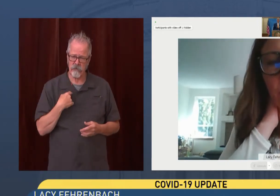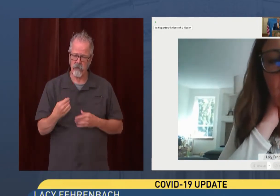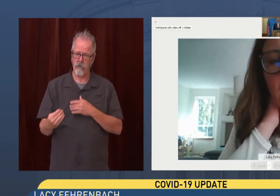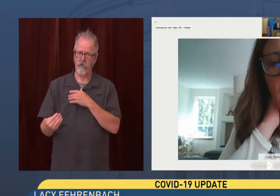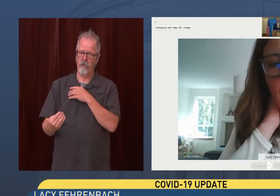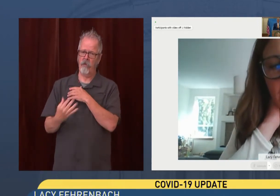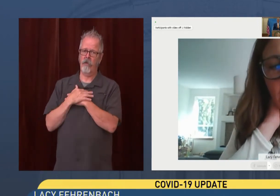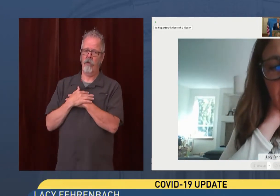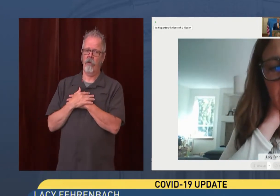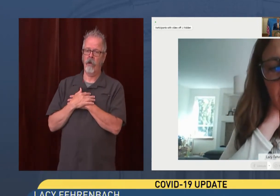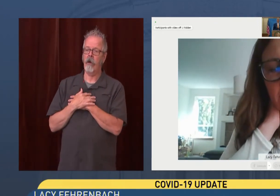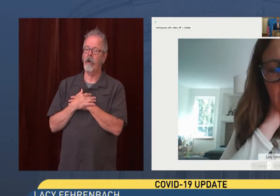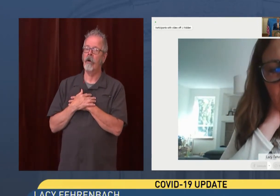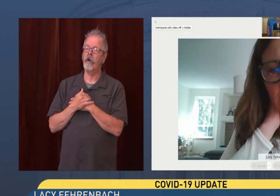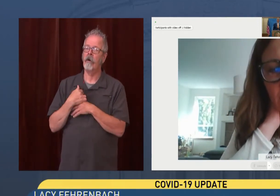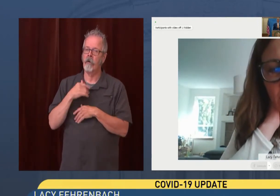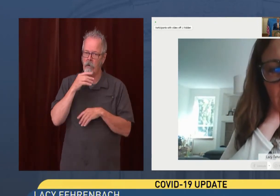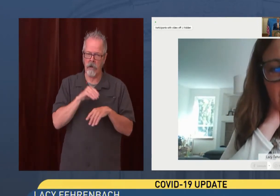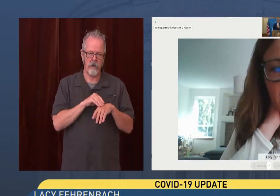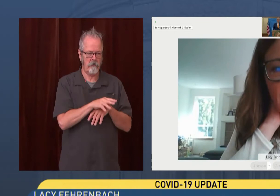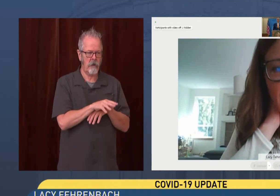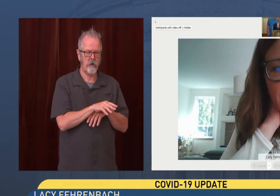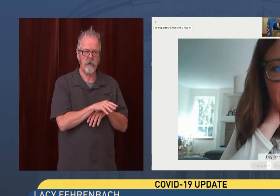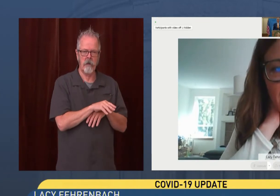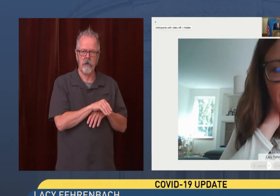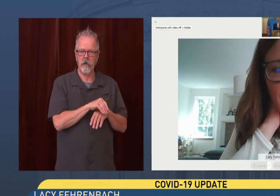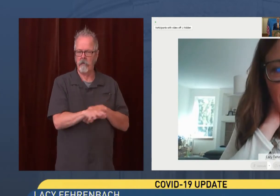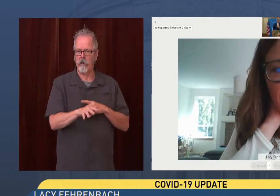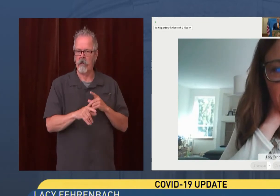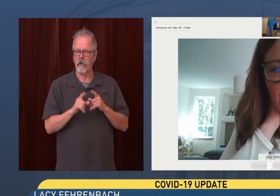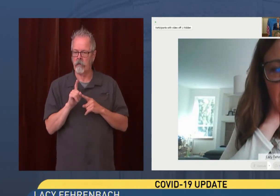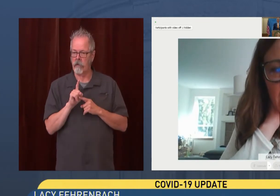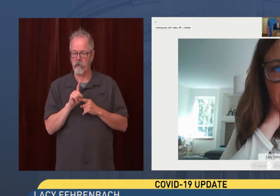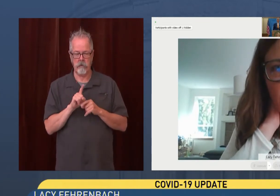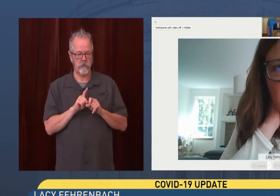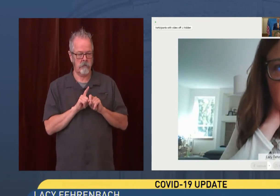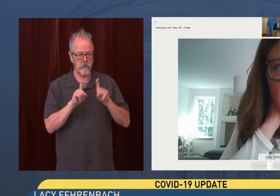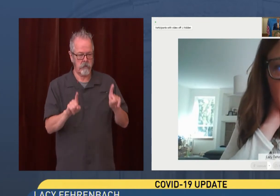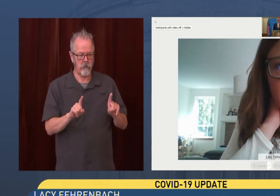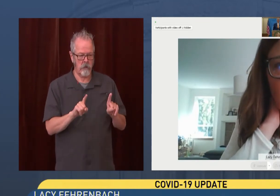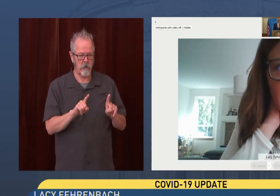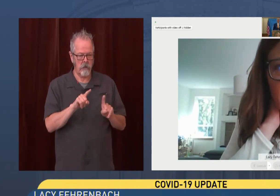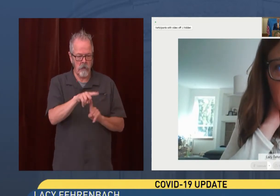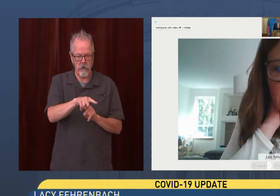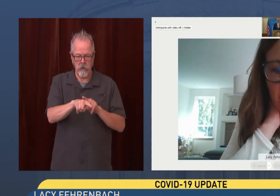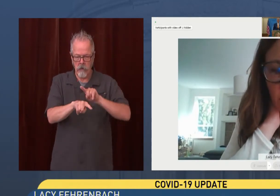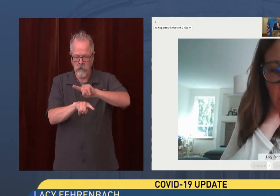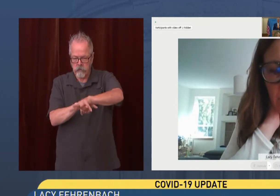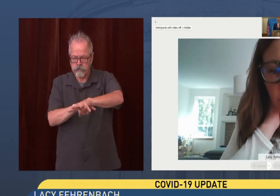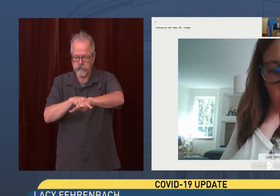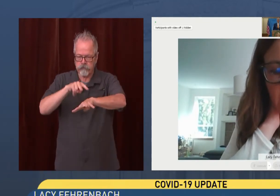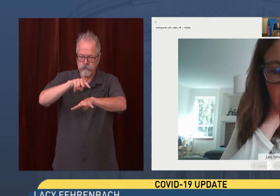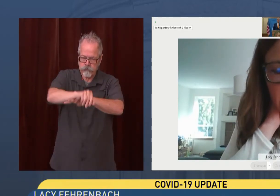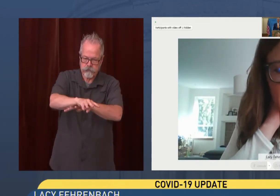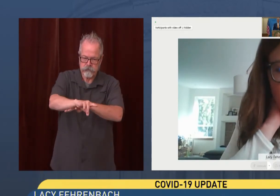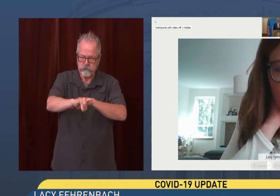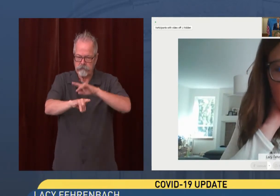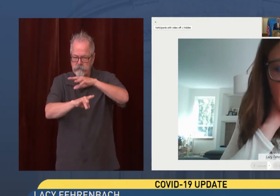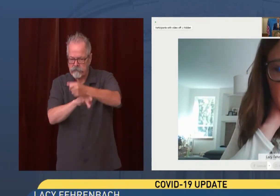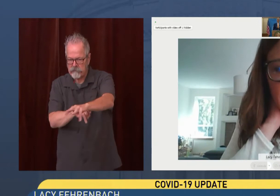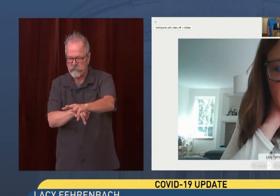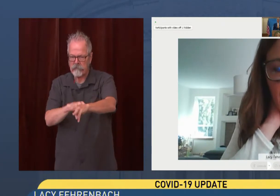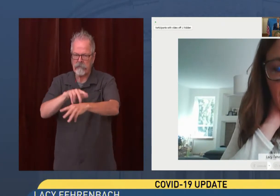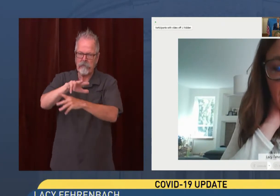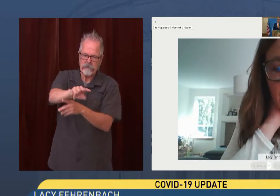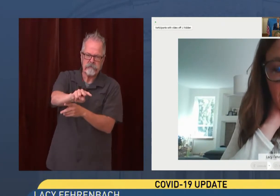twice as many people. So that's a substantial increase. And it is part of why we think it's really important